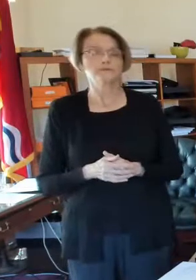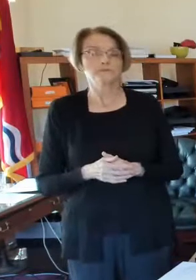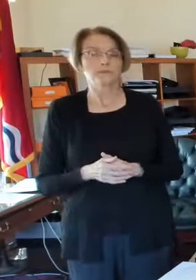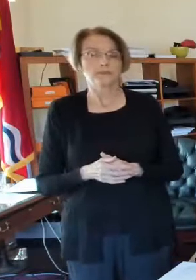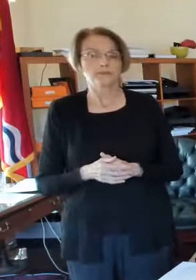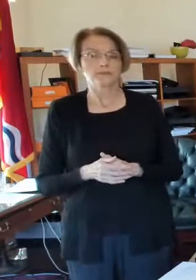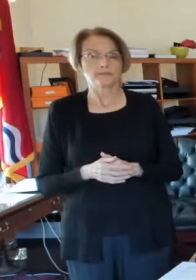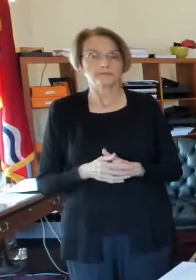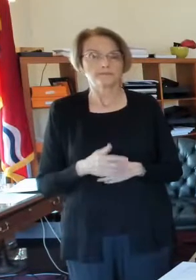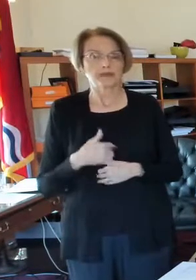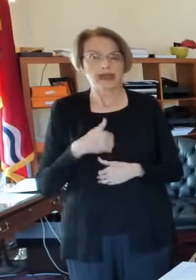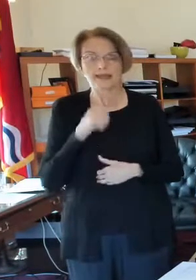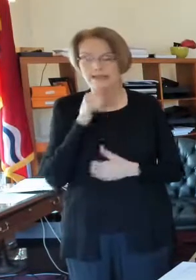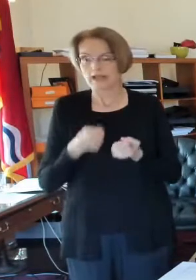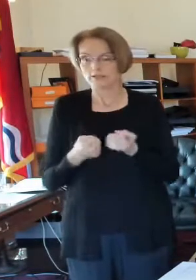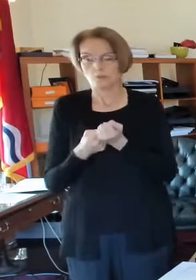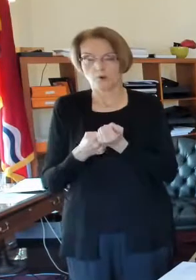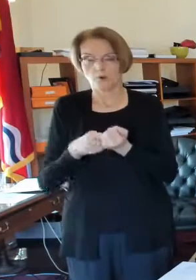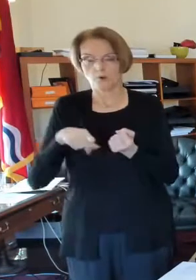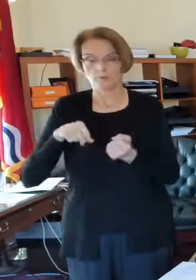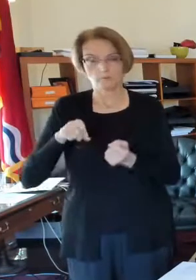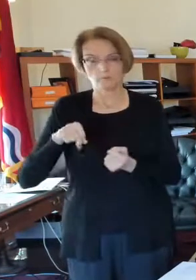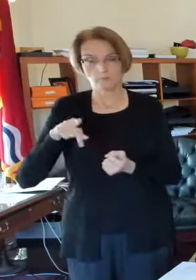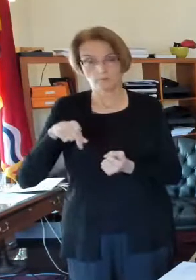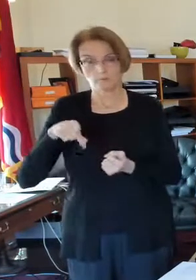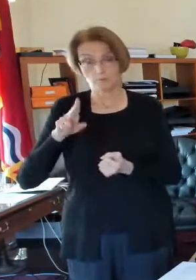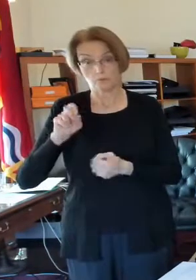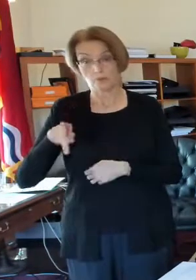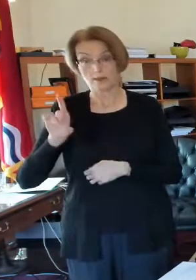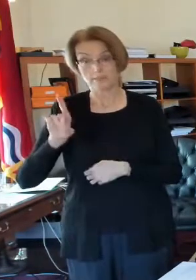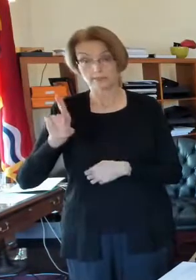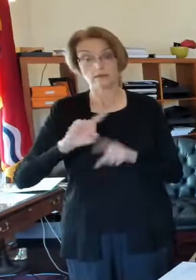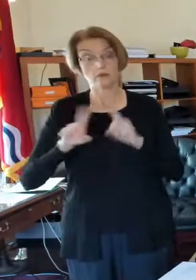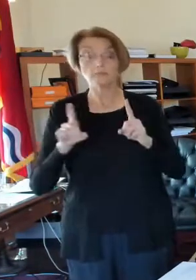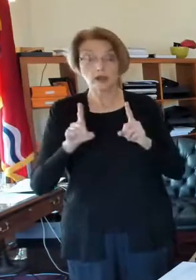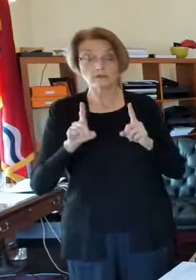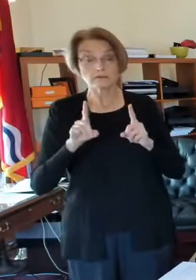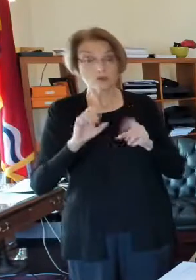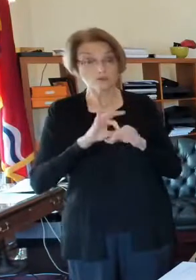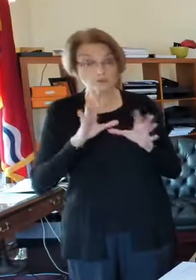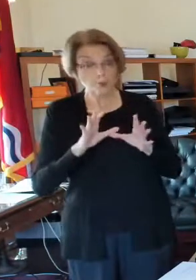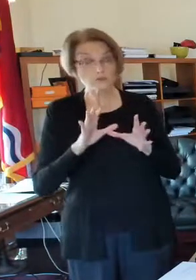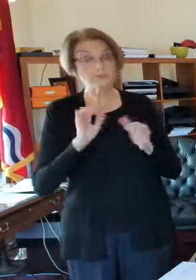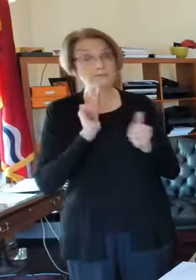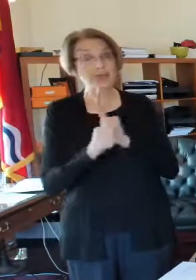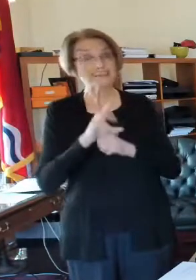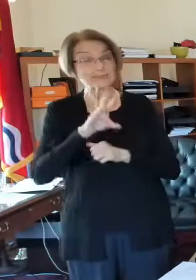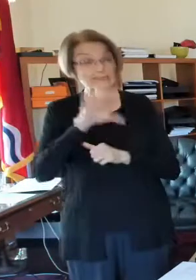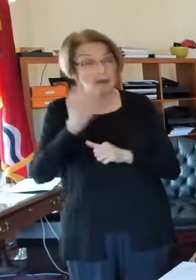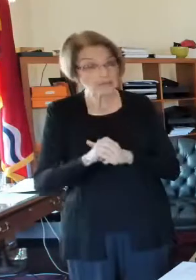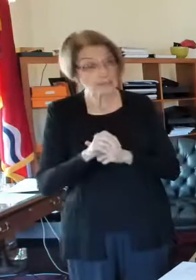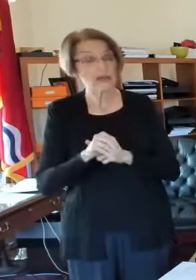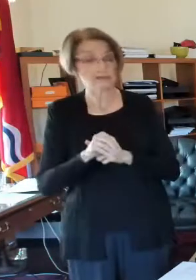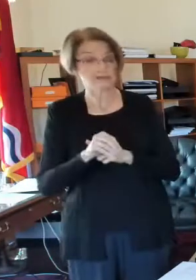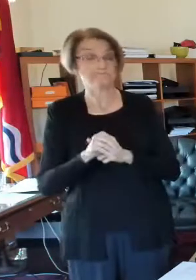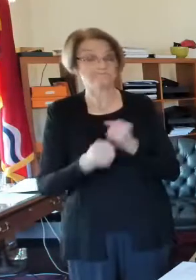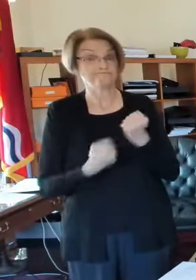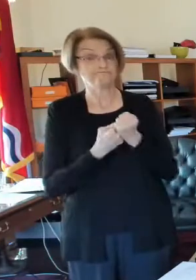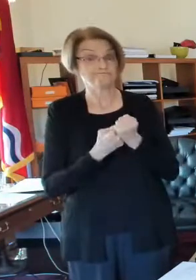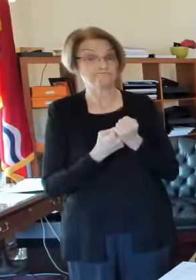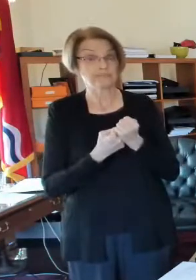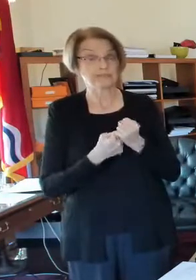I was not a supporter of Prop D, but let me say this. Our voters passed at 75%. So, I think it,